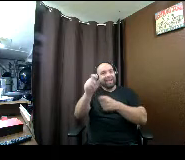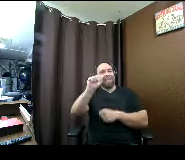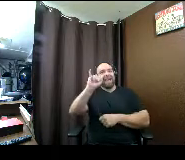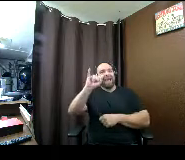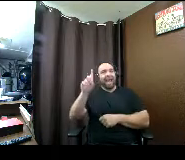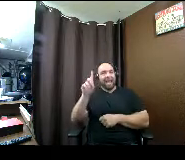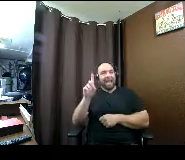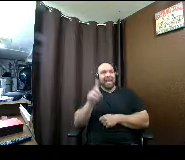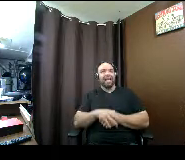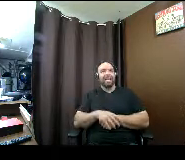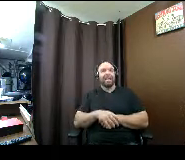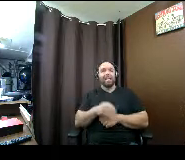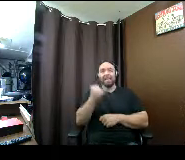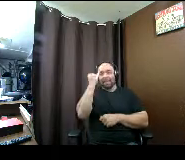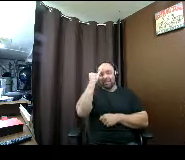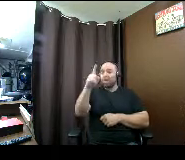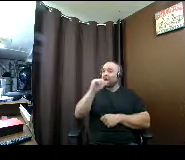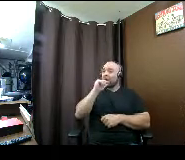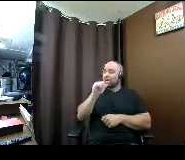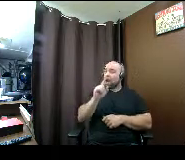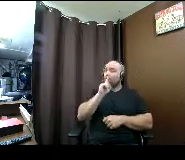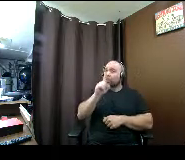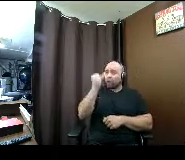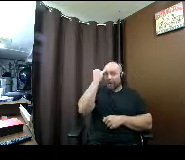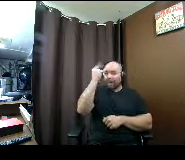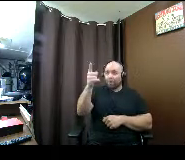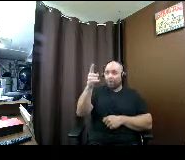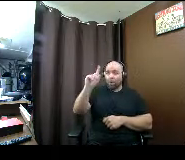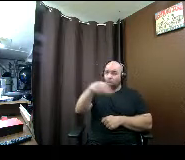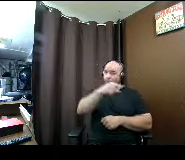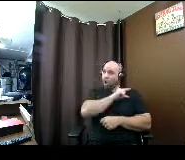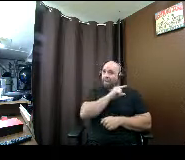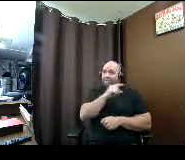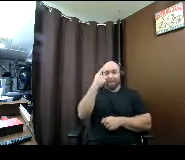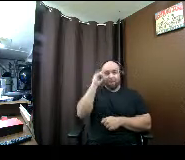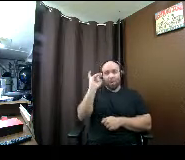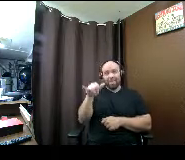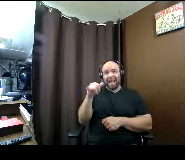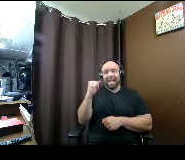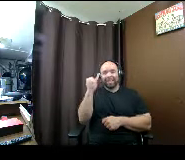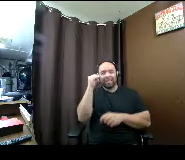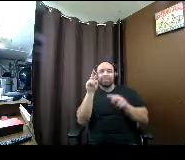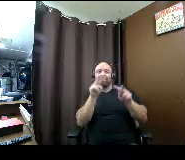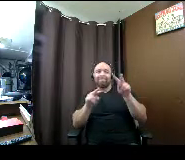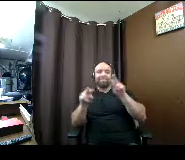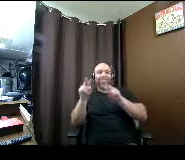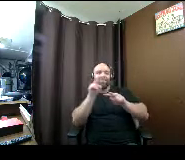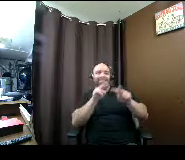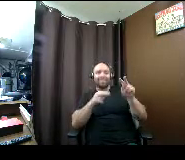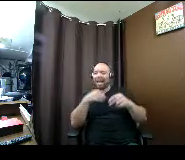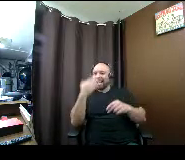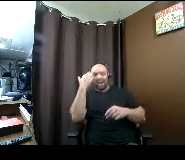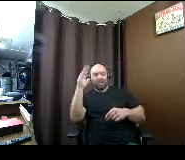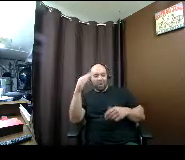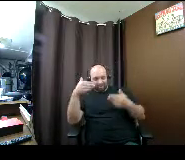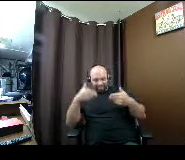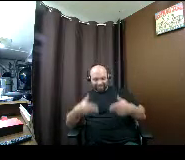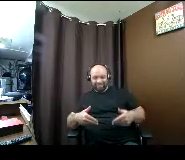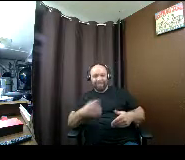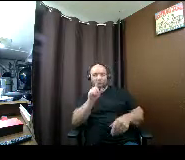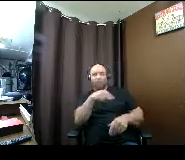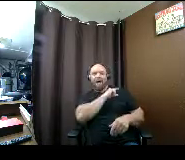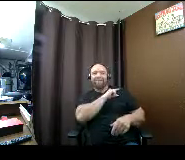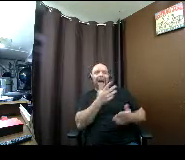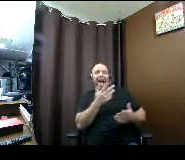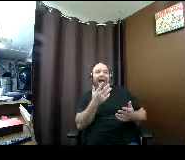you're not sure if you will qualify for this if you're watching and thinking oh my goodness i don't think we qualify i want you to stop